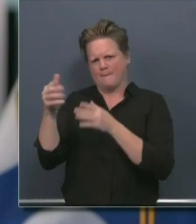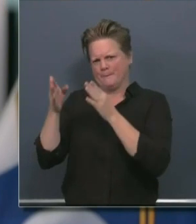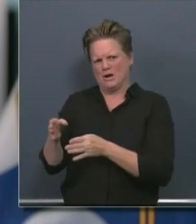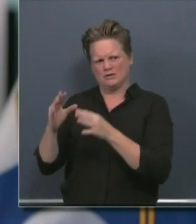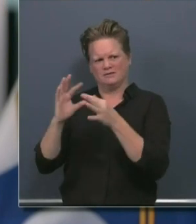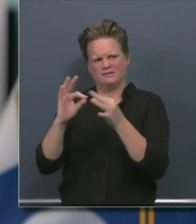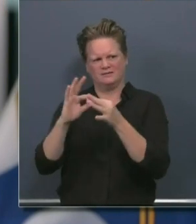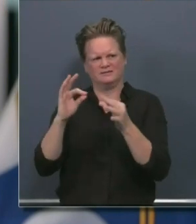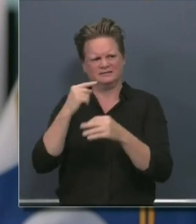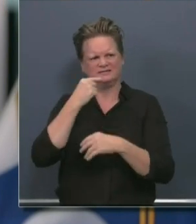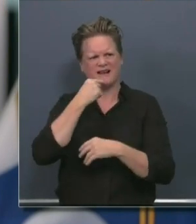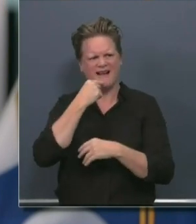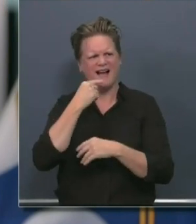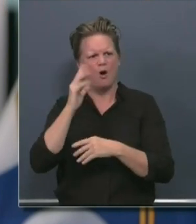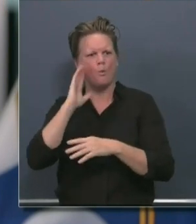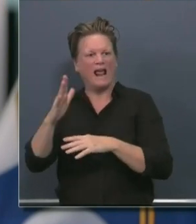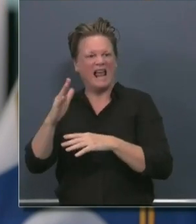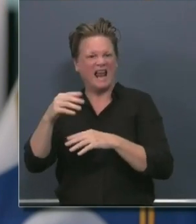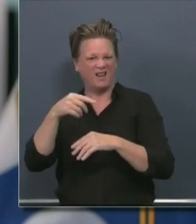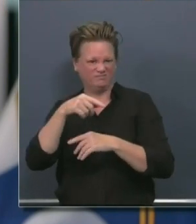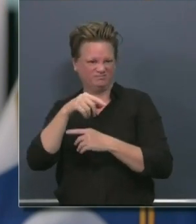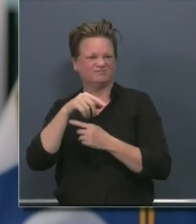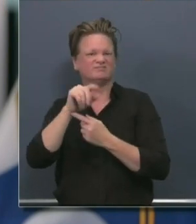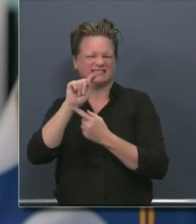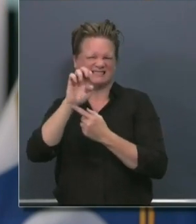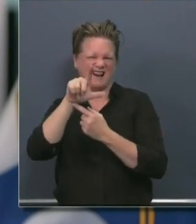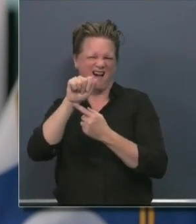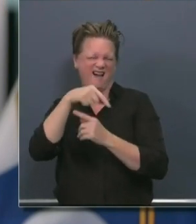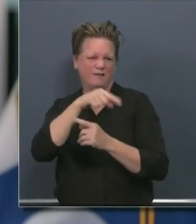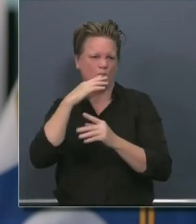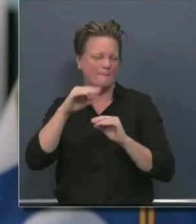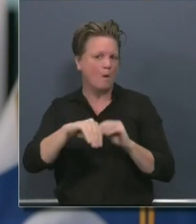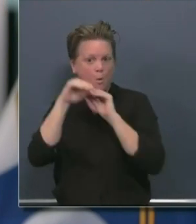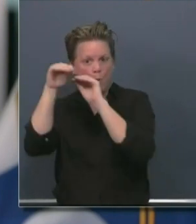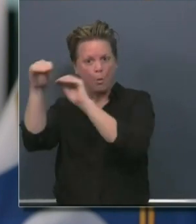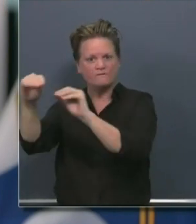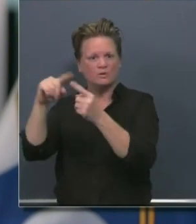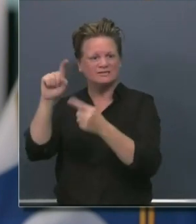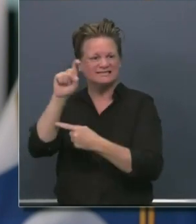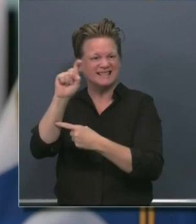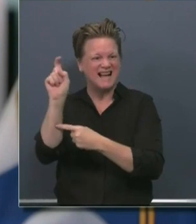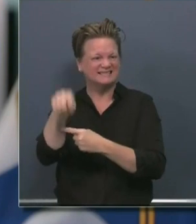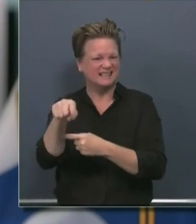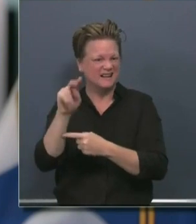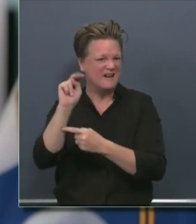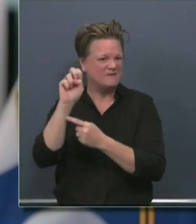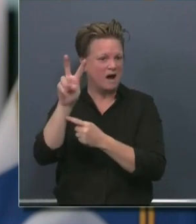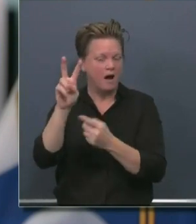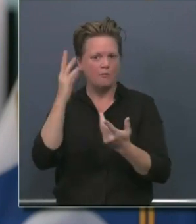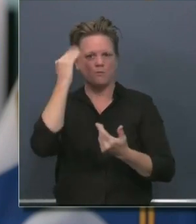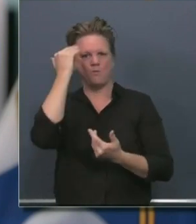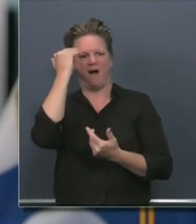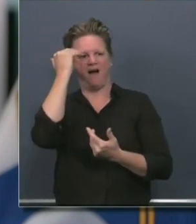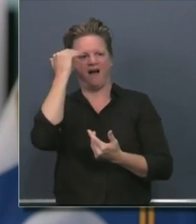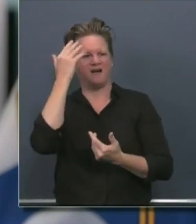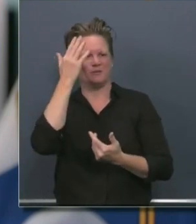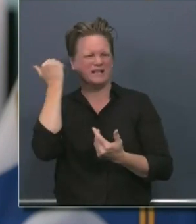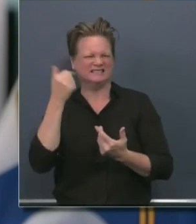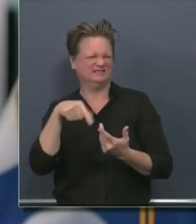relocate his headquarters to Texas from Nevada, um, both of which have eased their shelter-in-place restrictions more than California. So